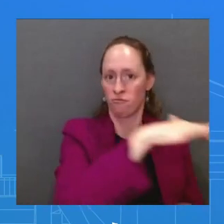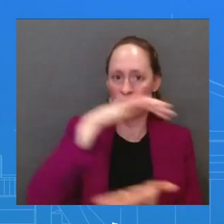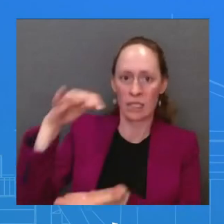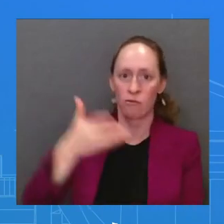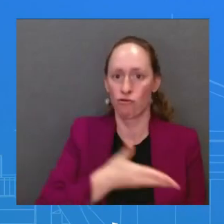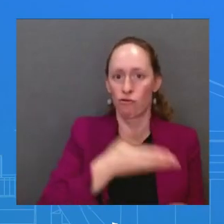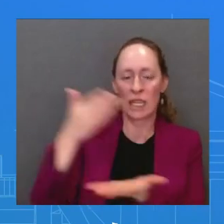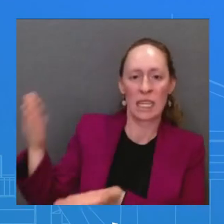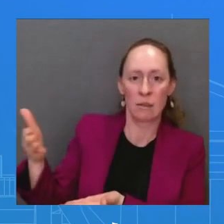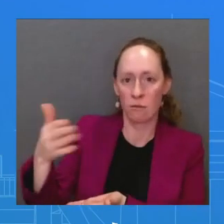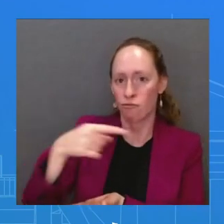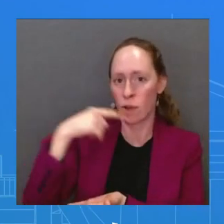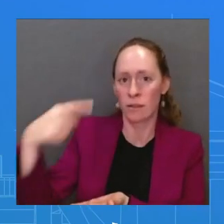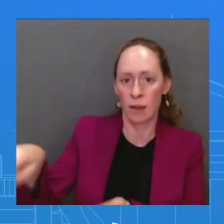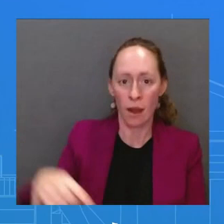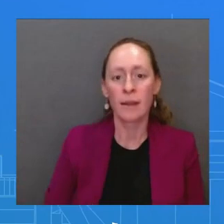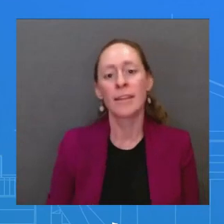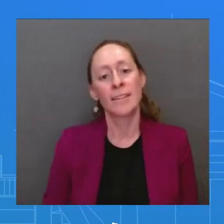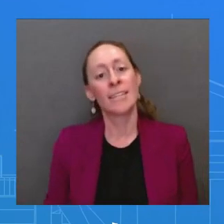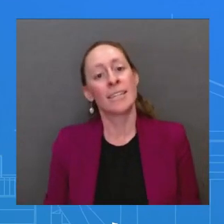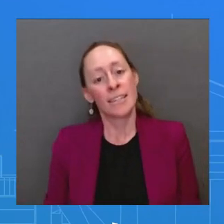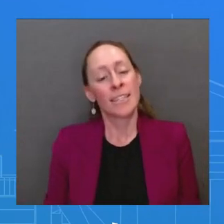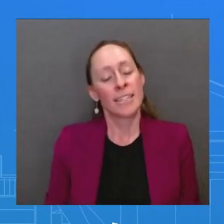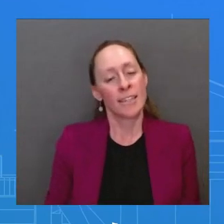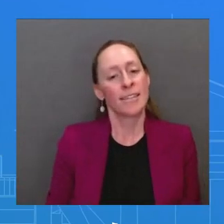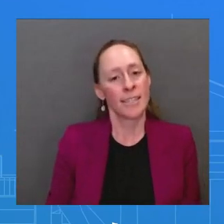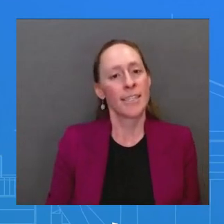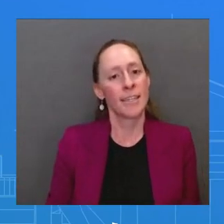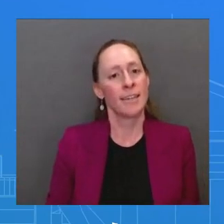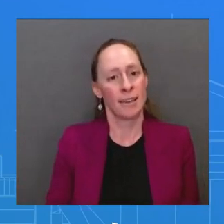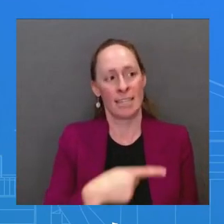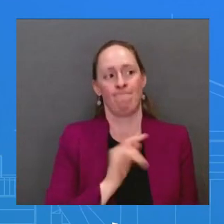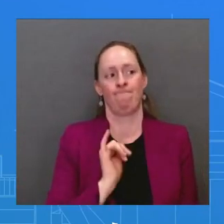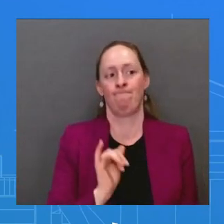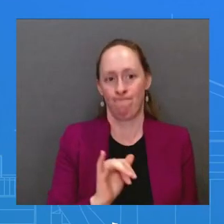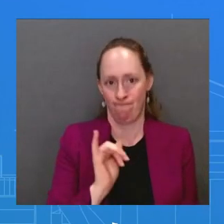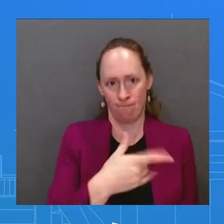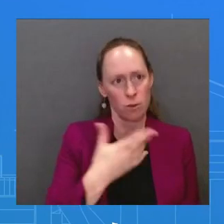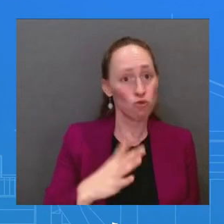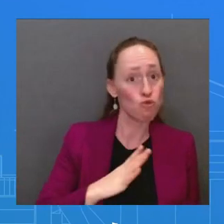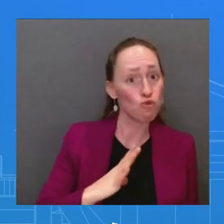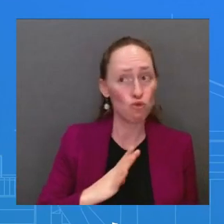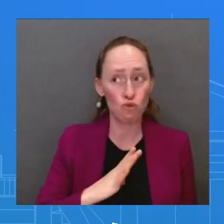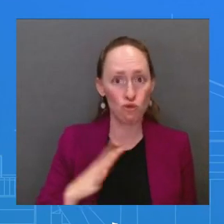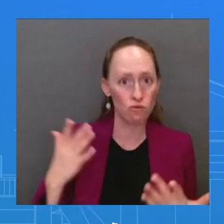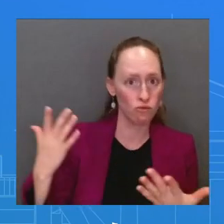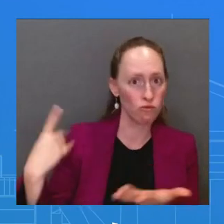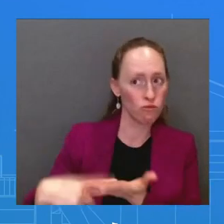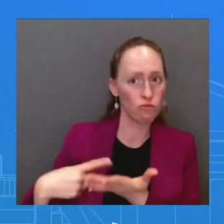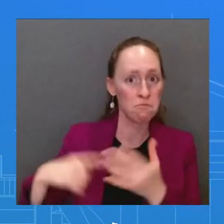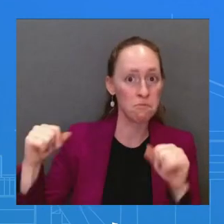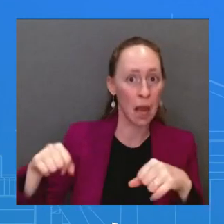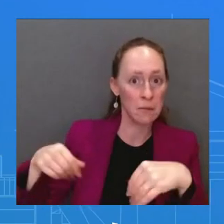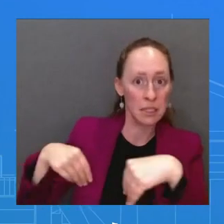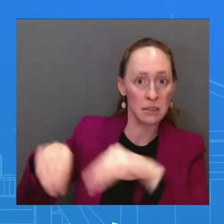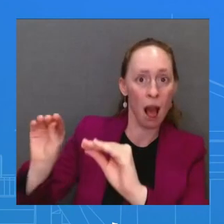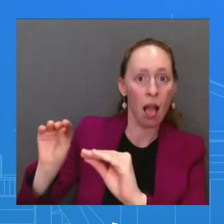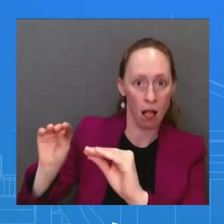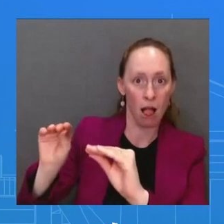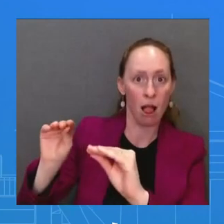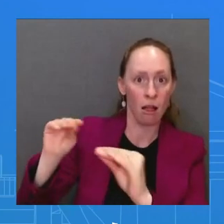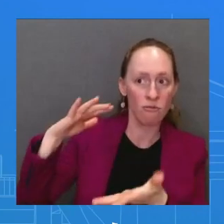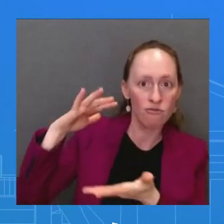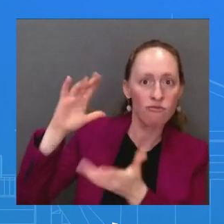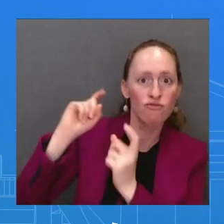continue as we go forward, including leader-level discussions, discussions, perhaps even in-person leader-level discussions.